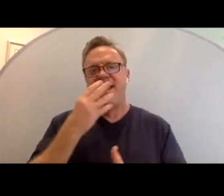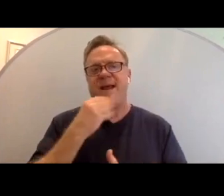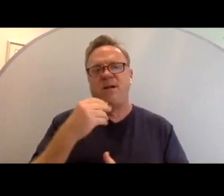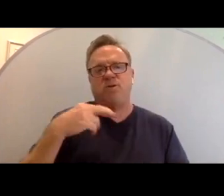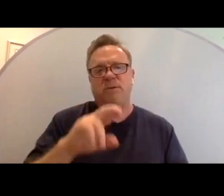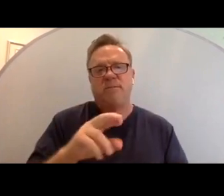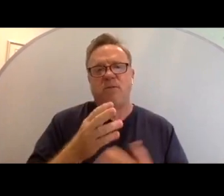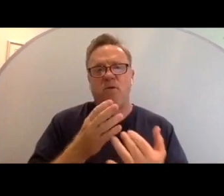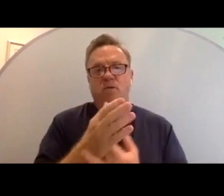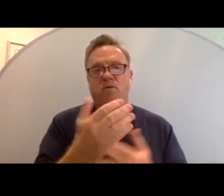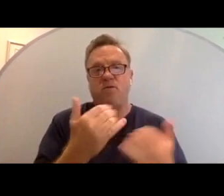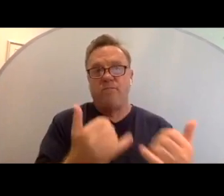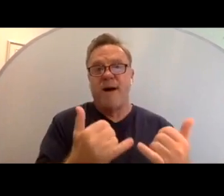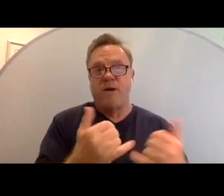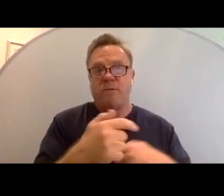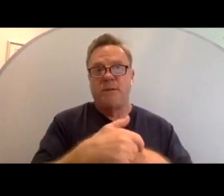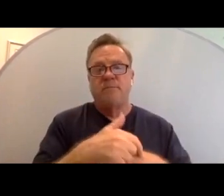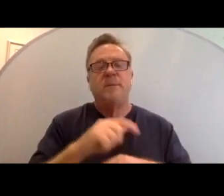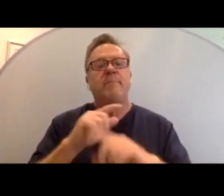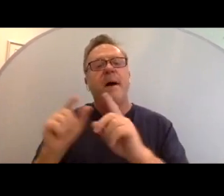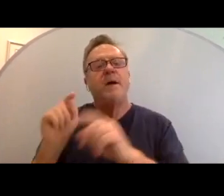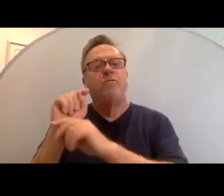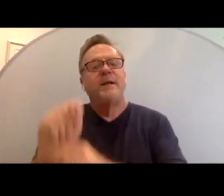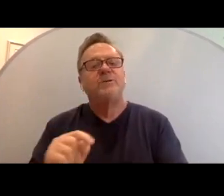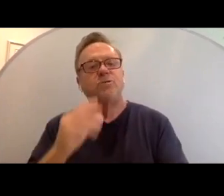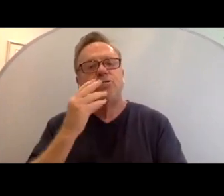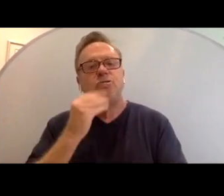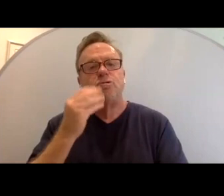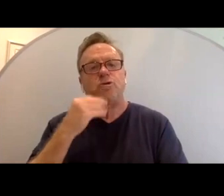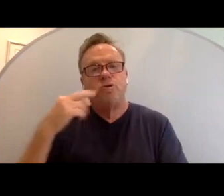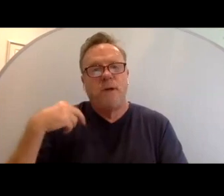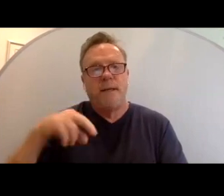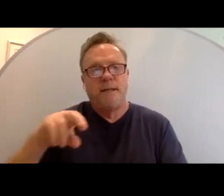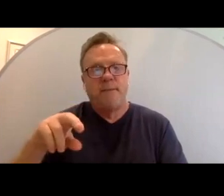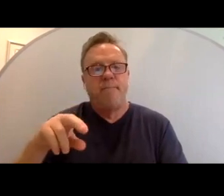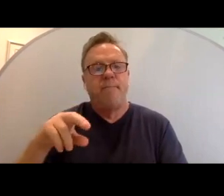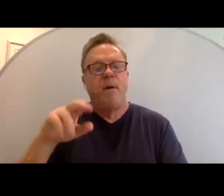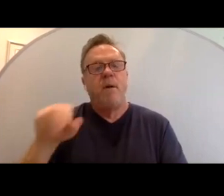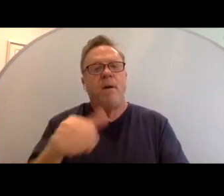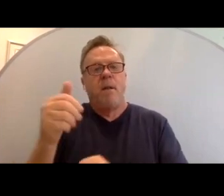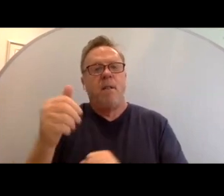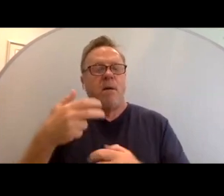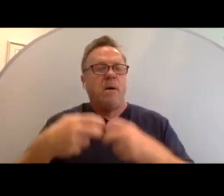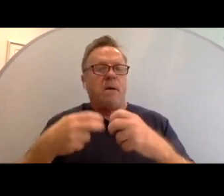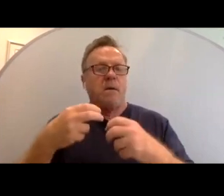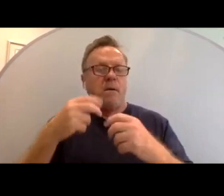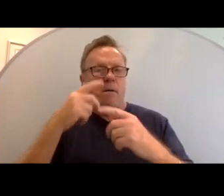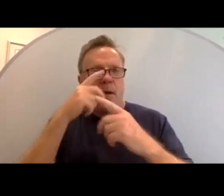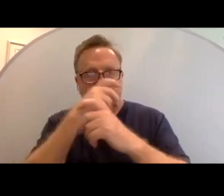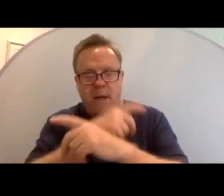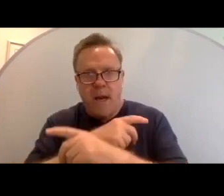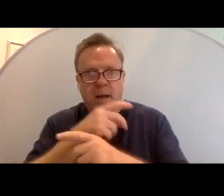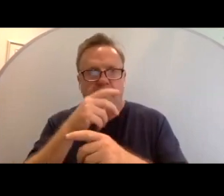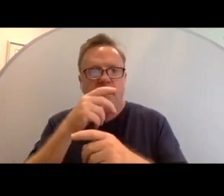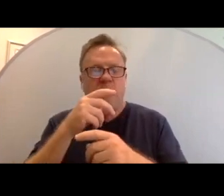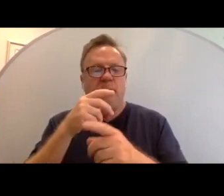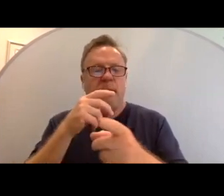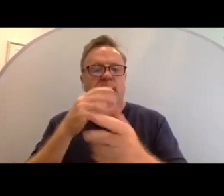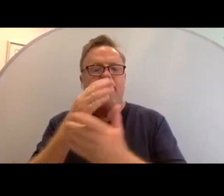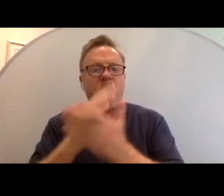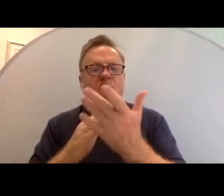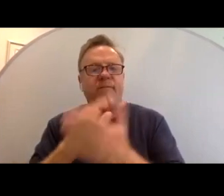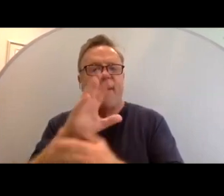lens of modernity. But in traditional Judaism, another complicating factor in inclusion is